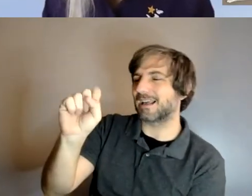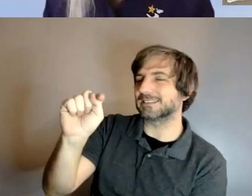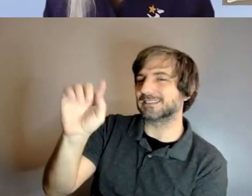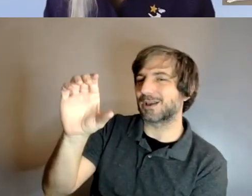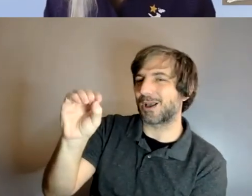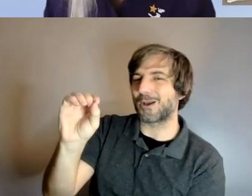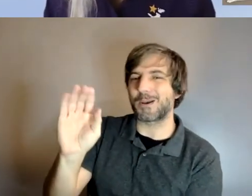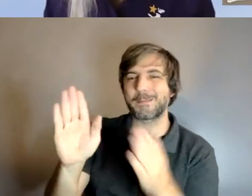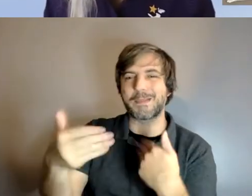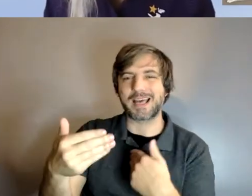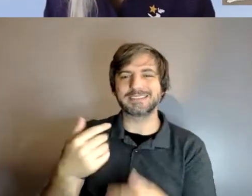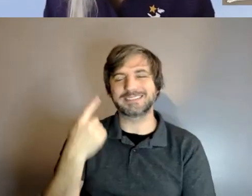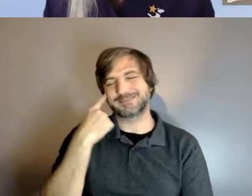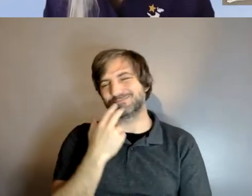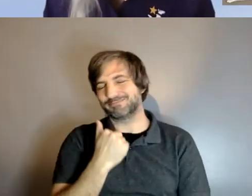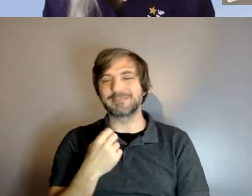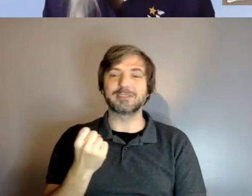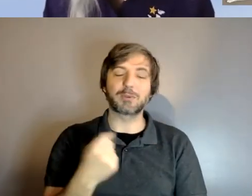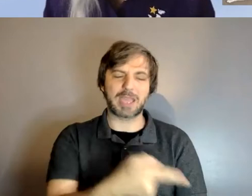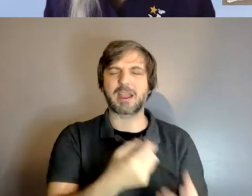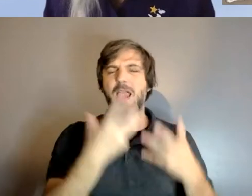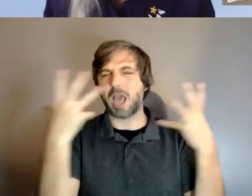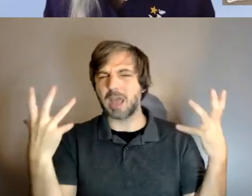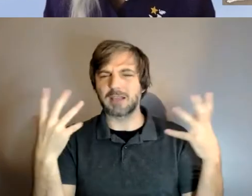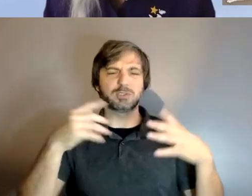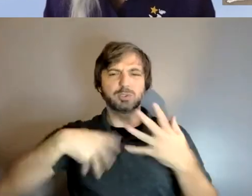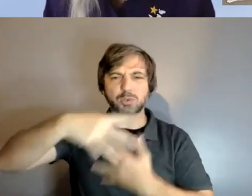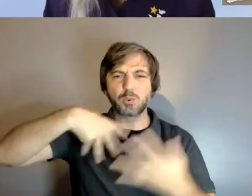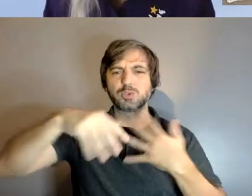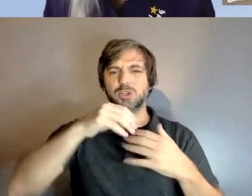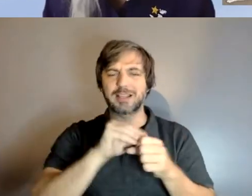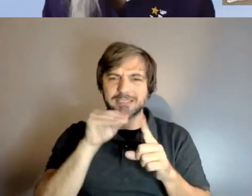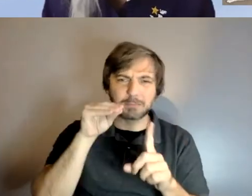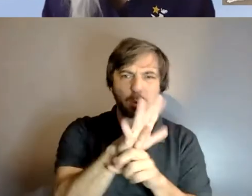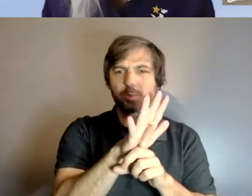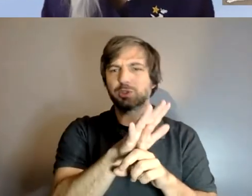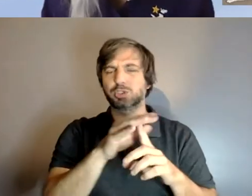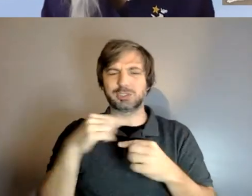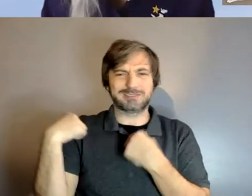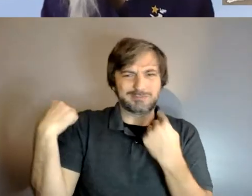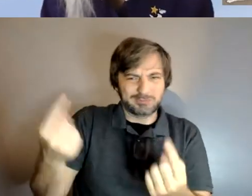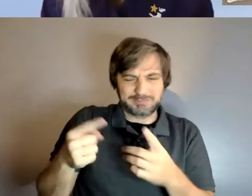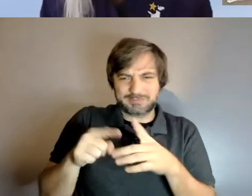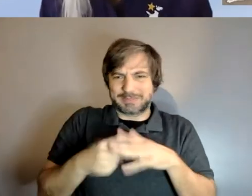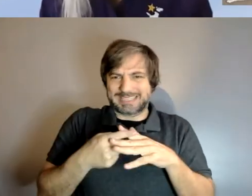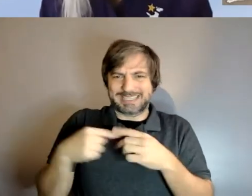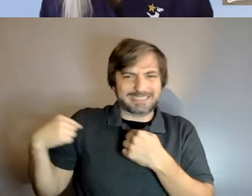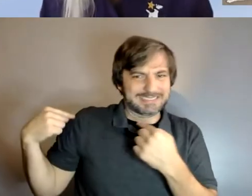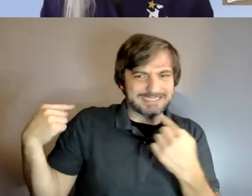so he he had a lot of social exposure exposure to be from from the very beginning because he was already